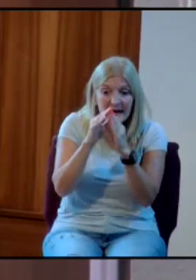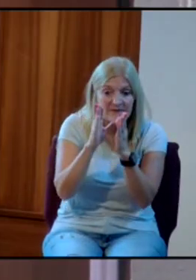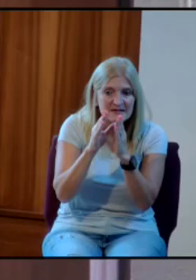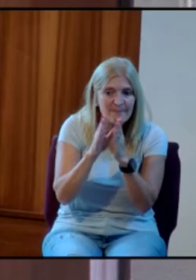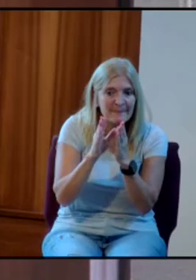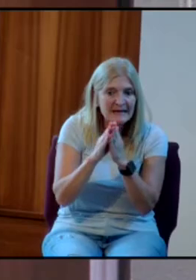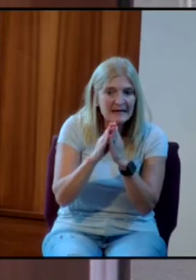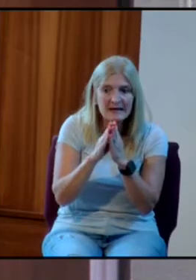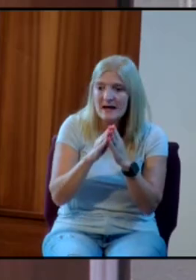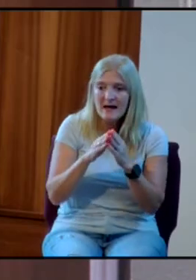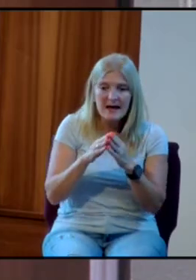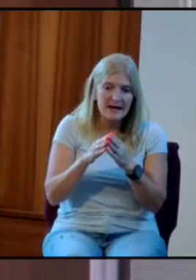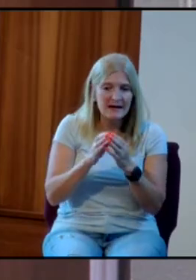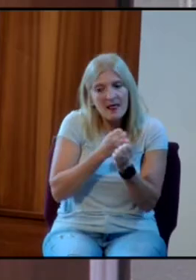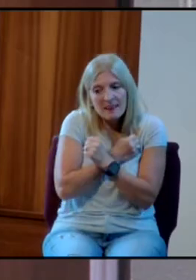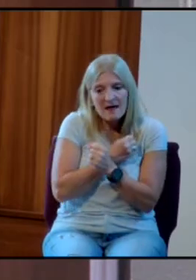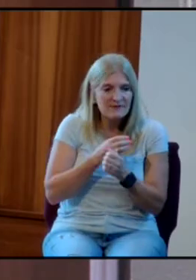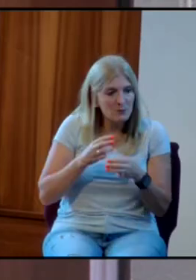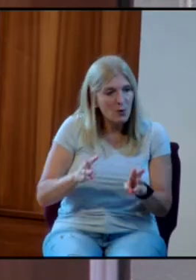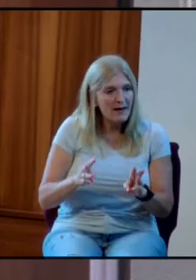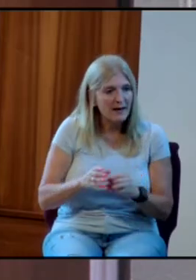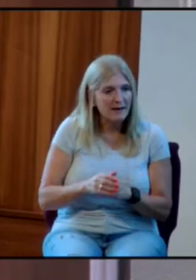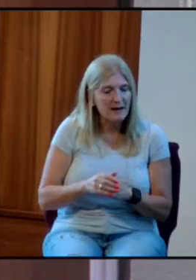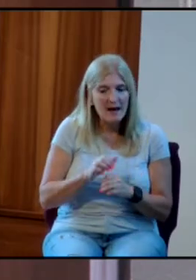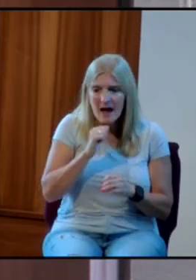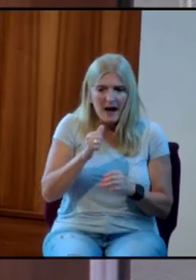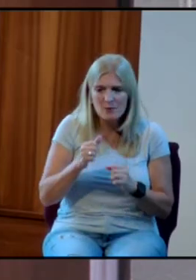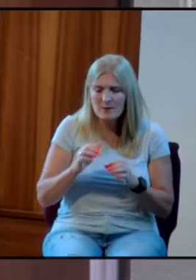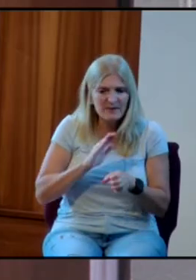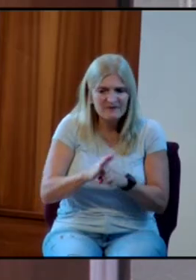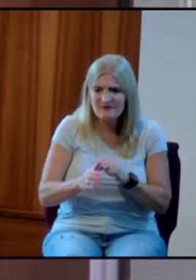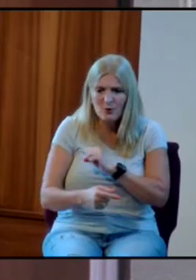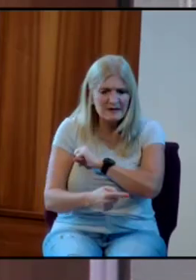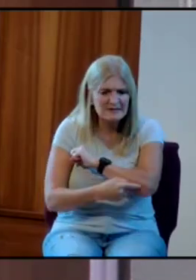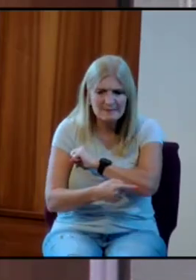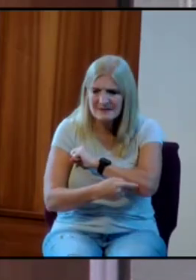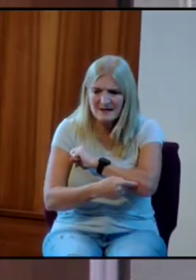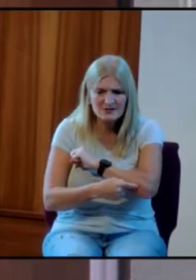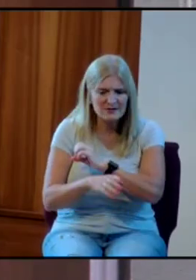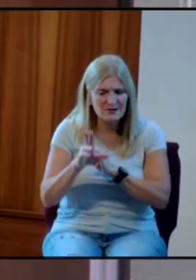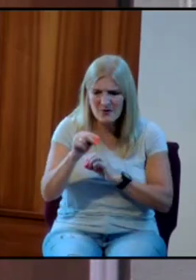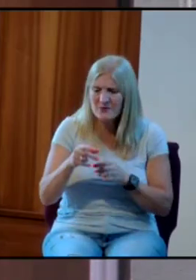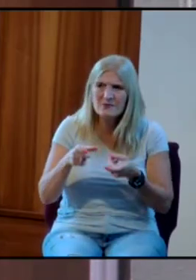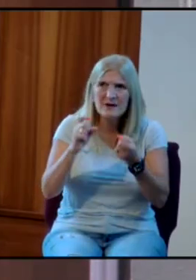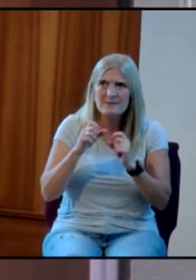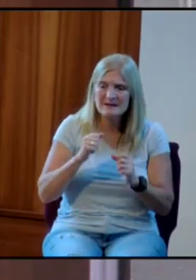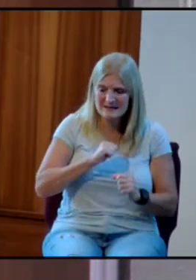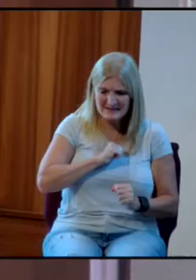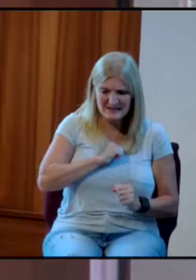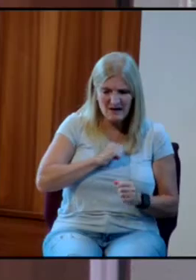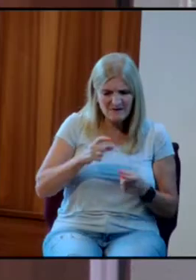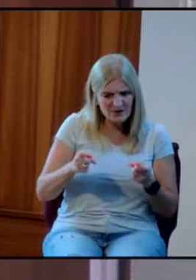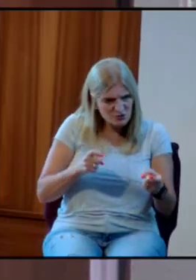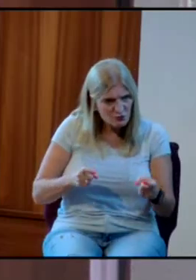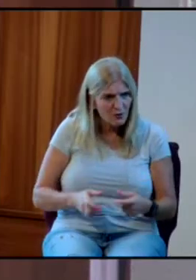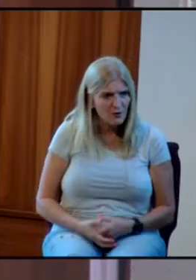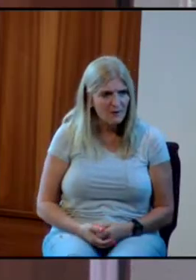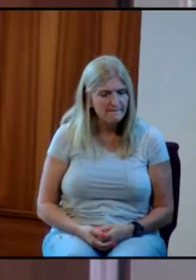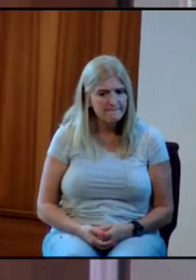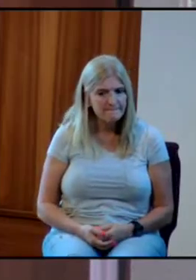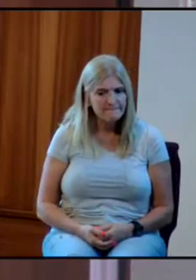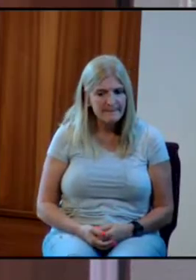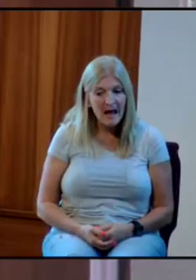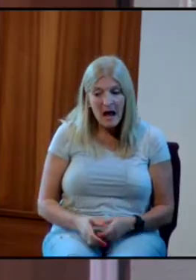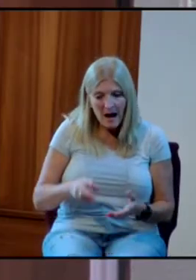I'm not going to be beat by temptation every time because you also gave me a spirit of self-control. I'm taking the